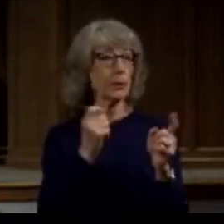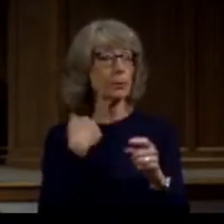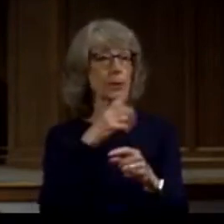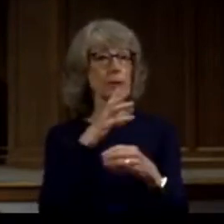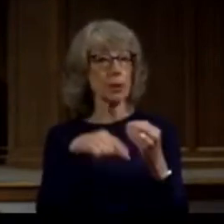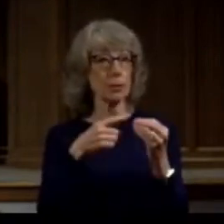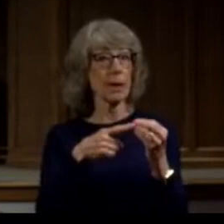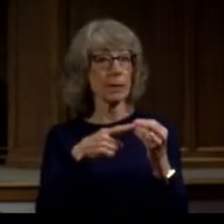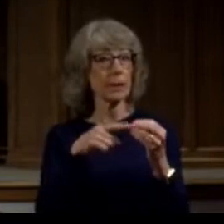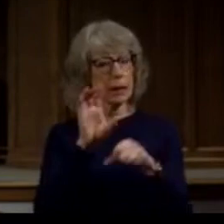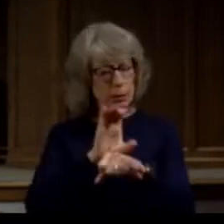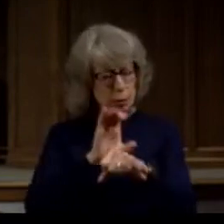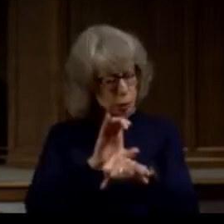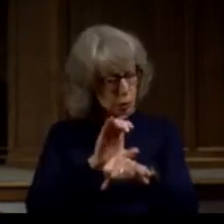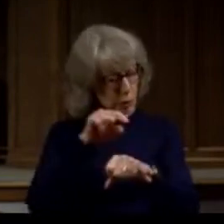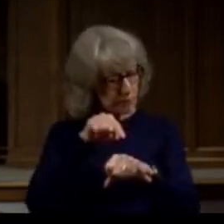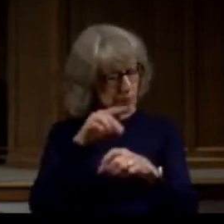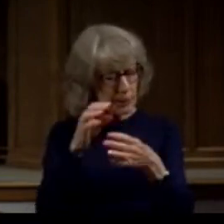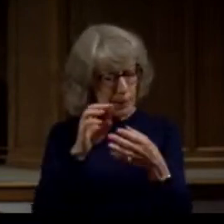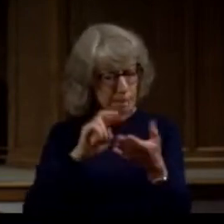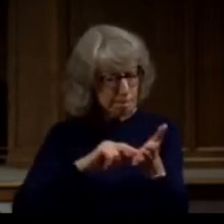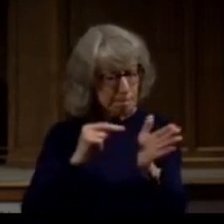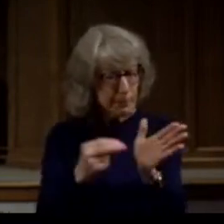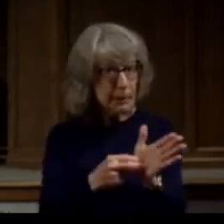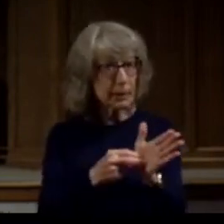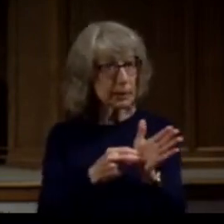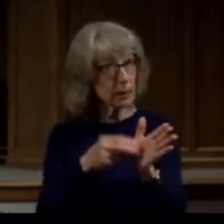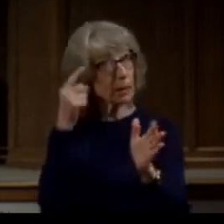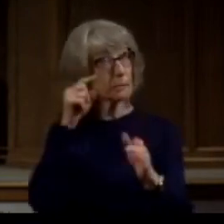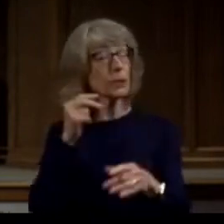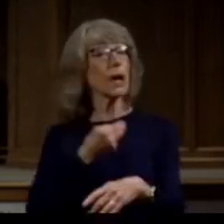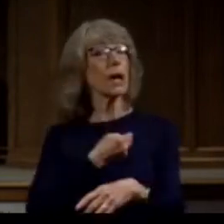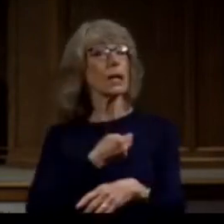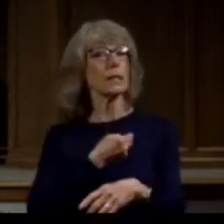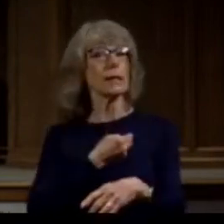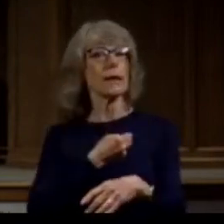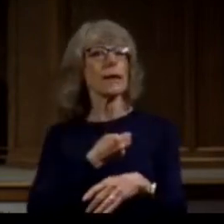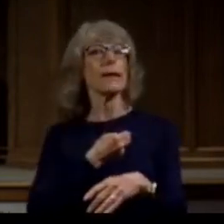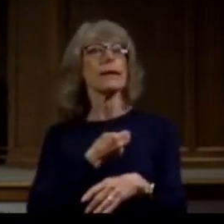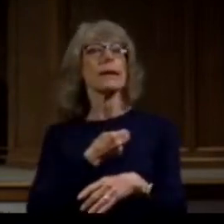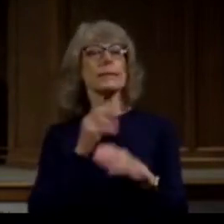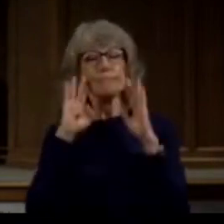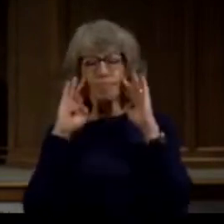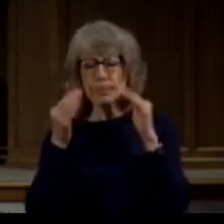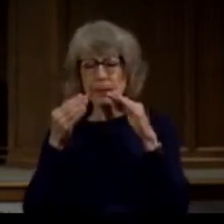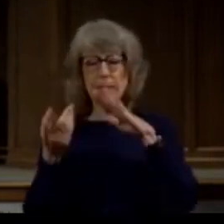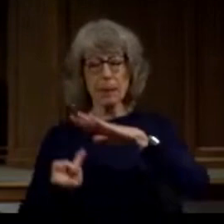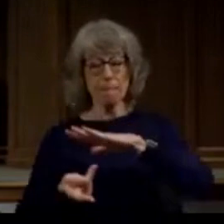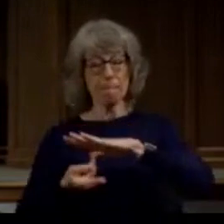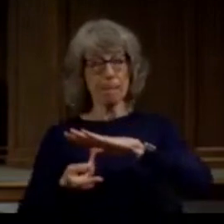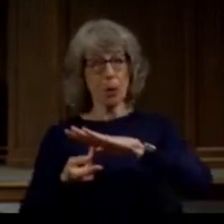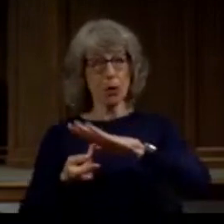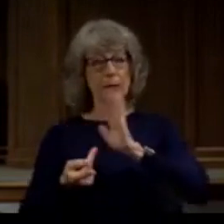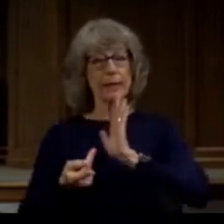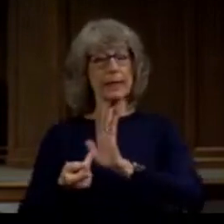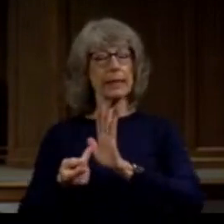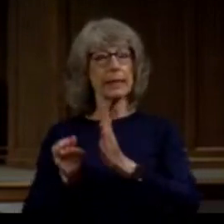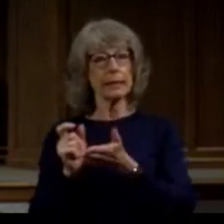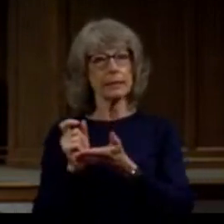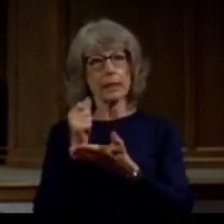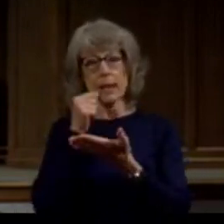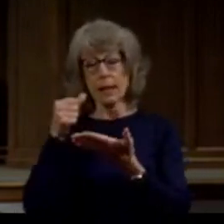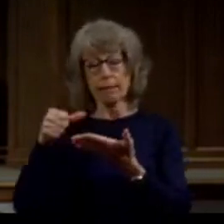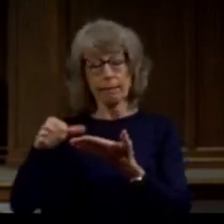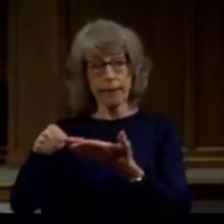is, what it means to us, and specifically Paul's letter to a young minister named